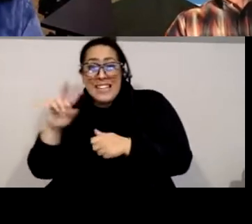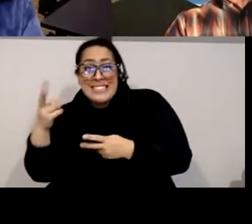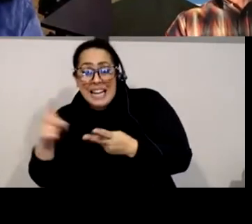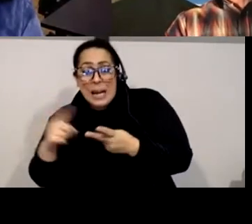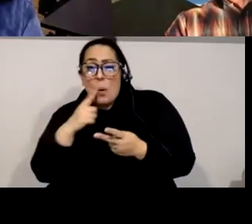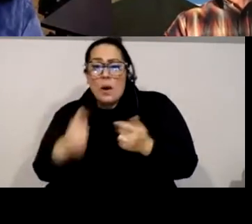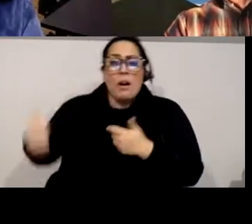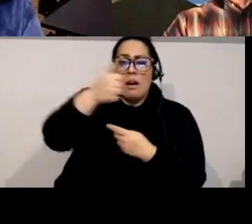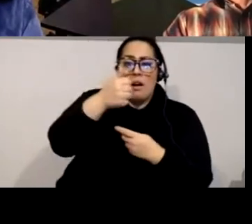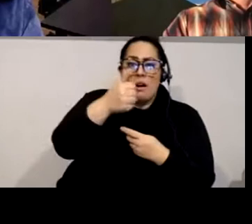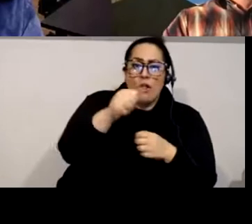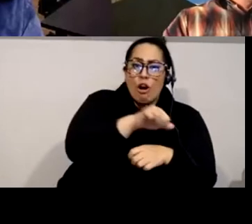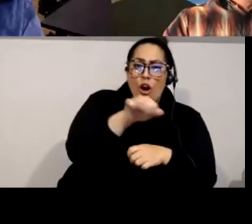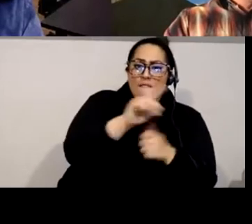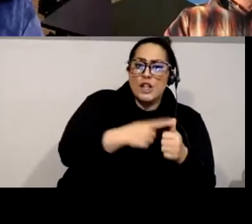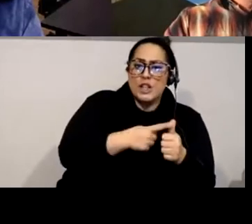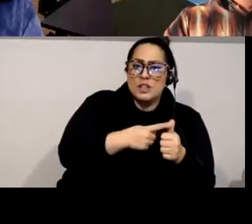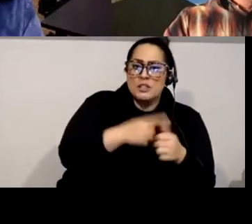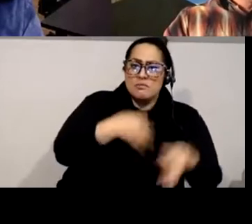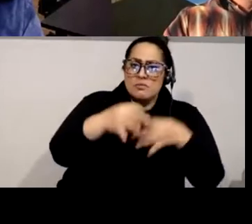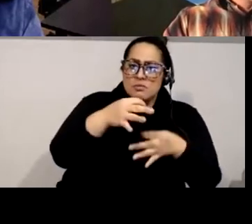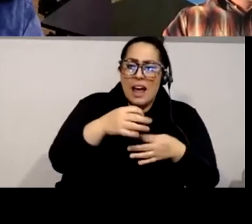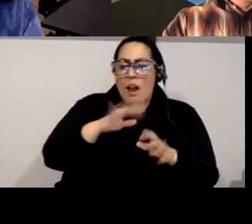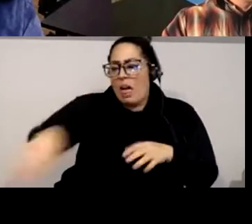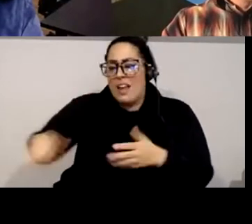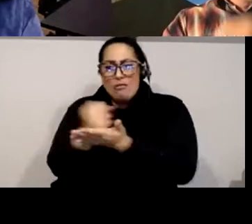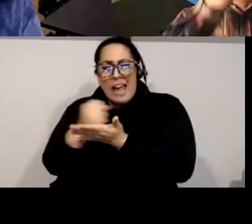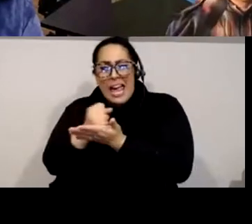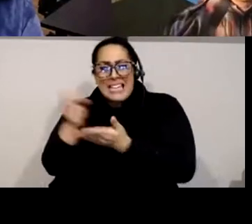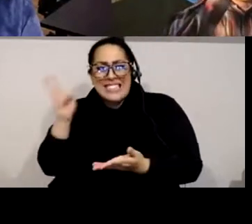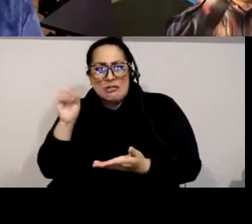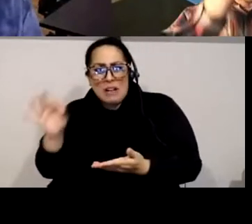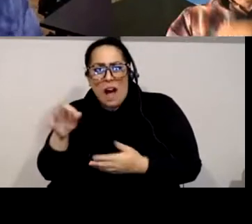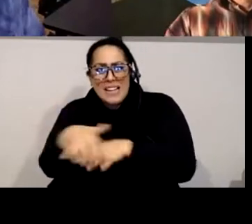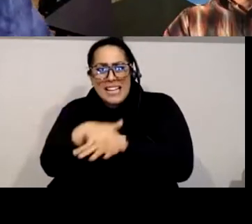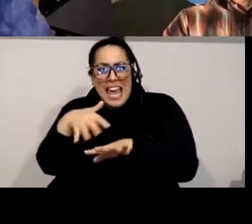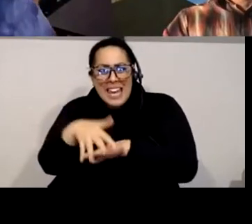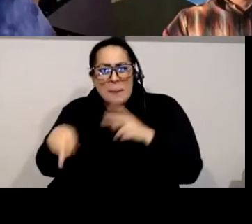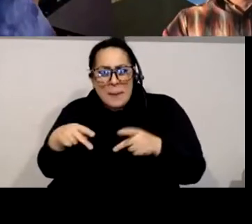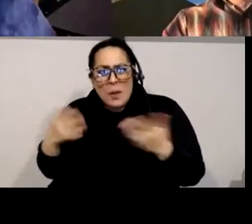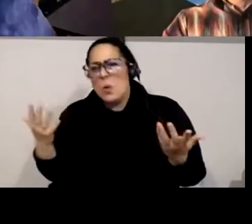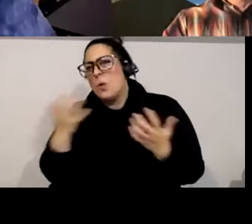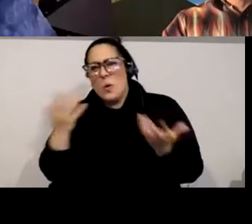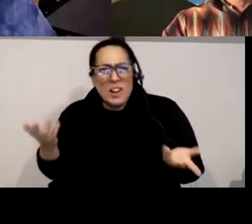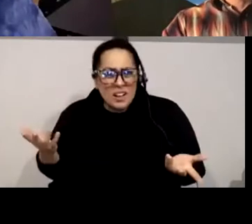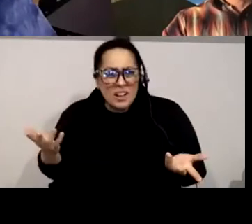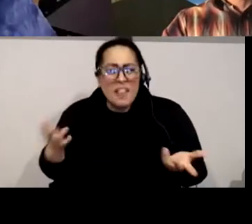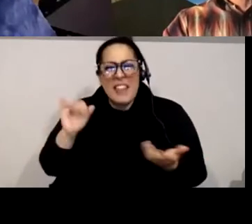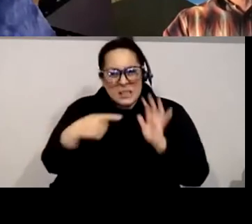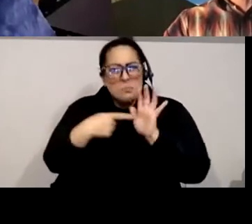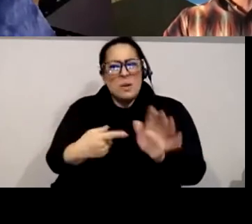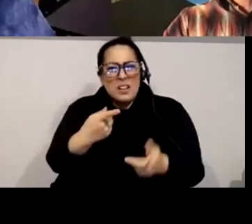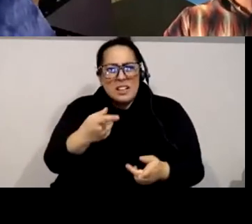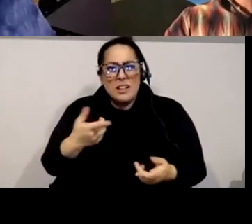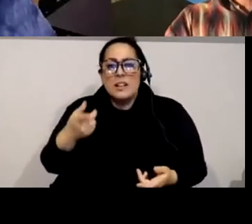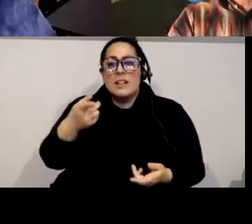native american imagery um in in terms of the images you wanted to show yeah um we could go ahead and